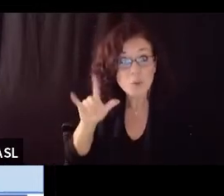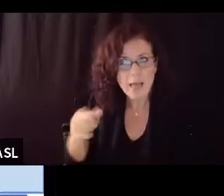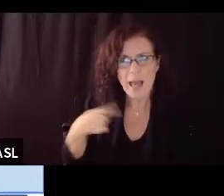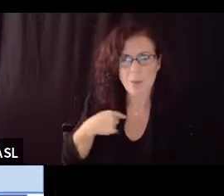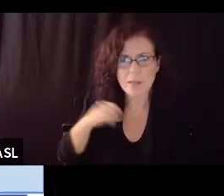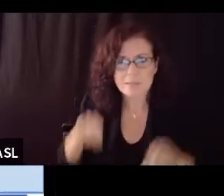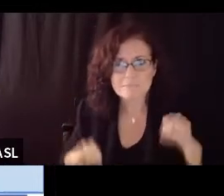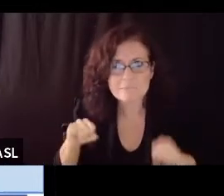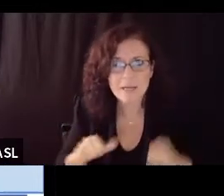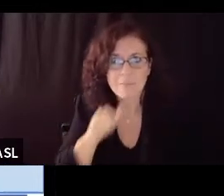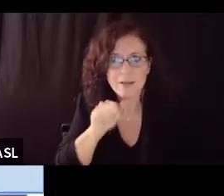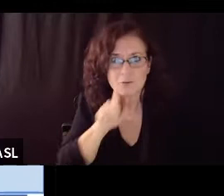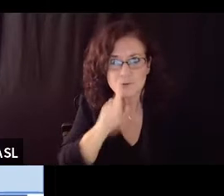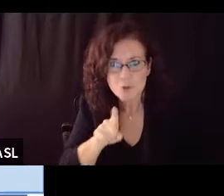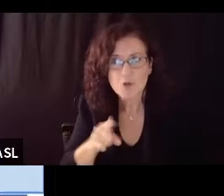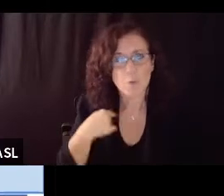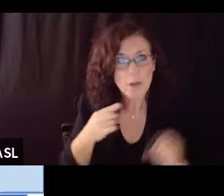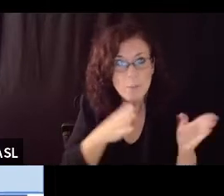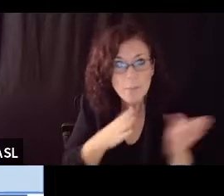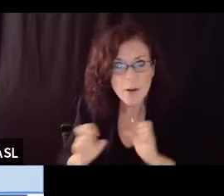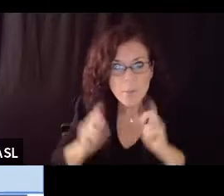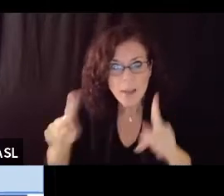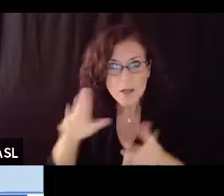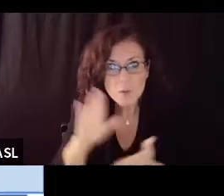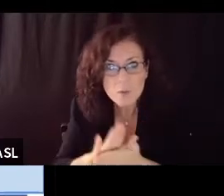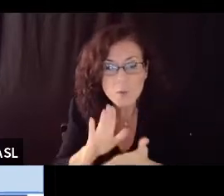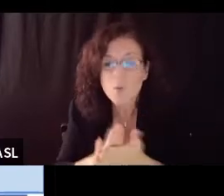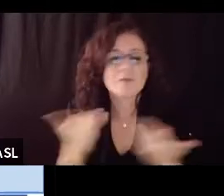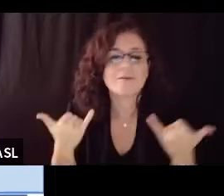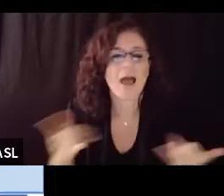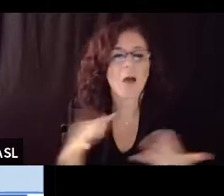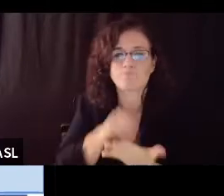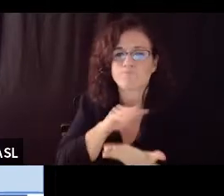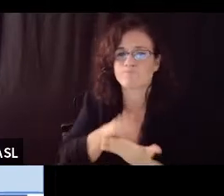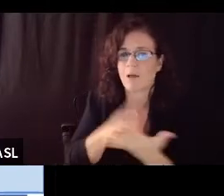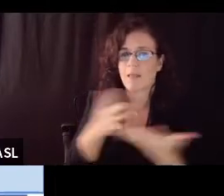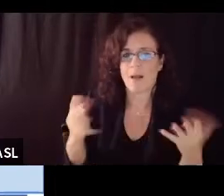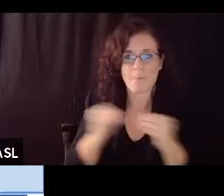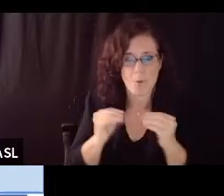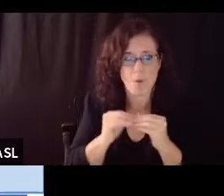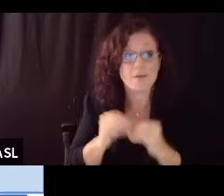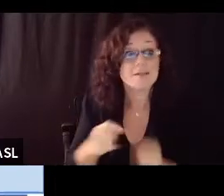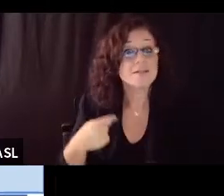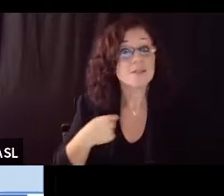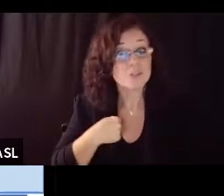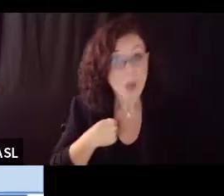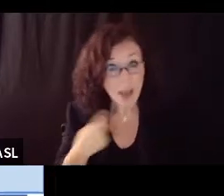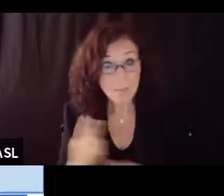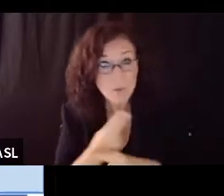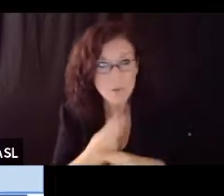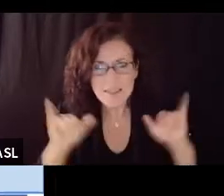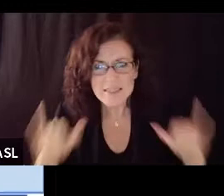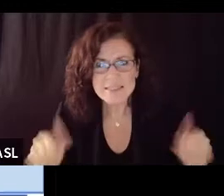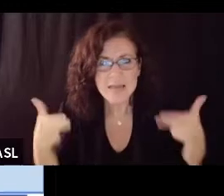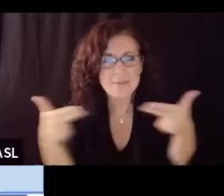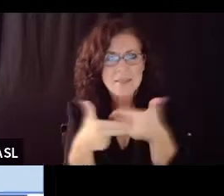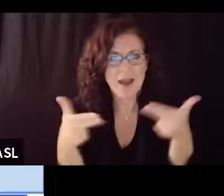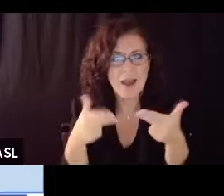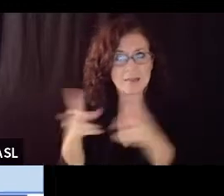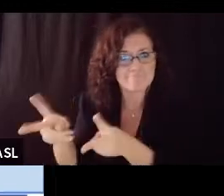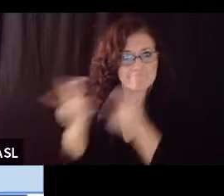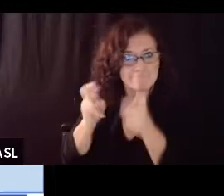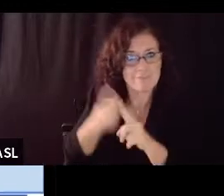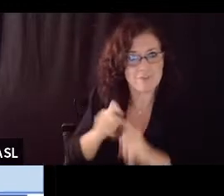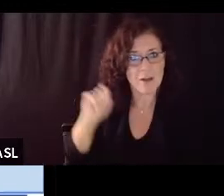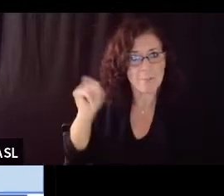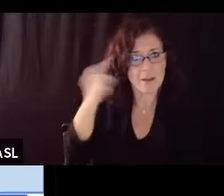and I'm actually using the same slides Governor Newsom used when he did his presentation on November 30th so you can all